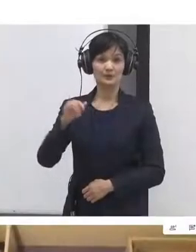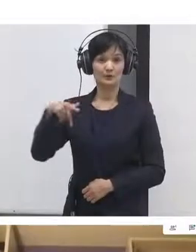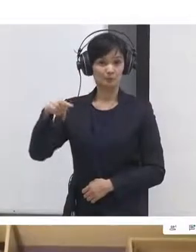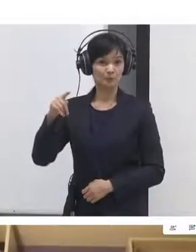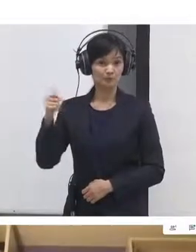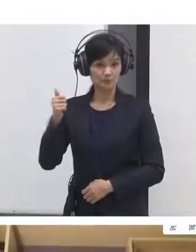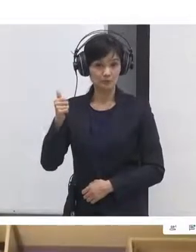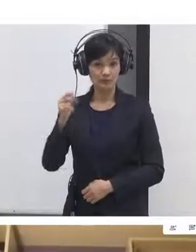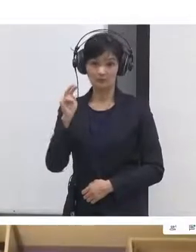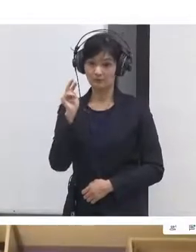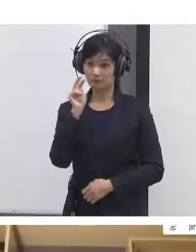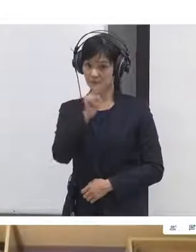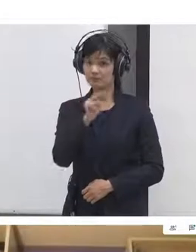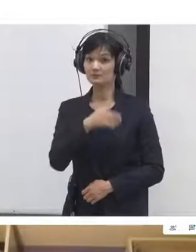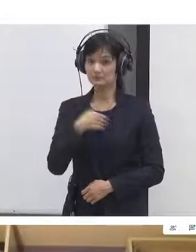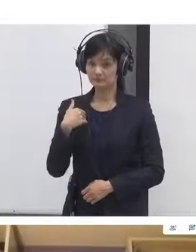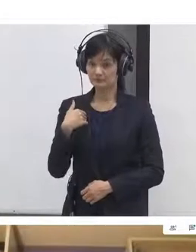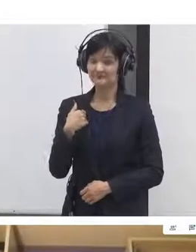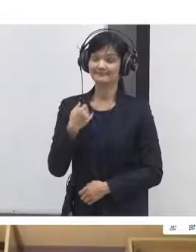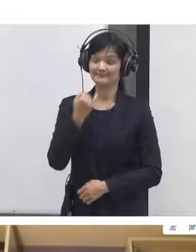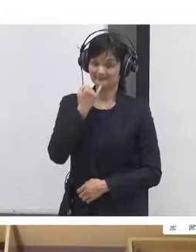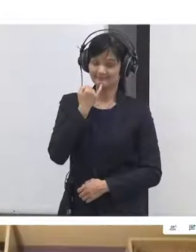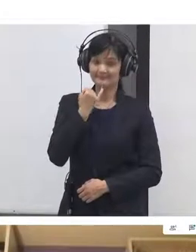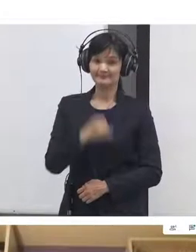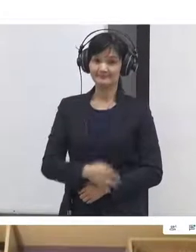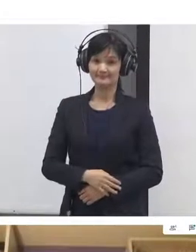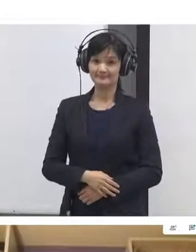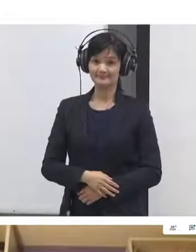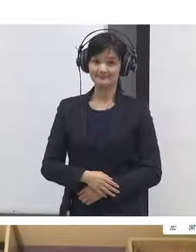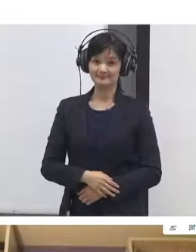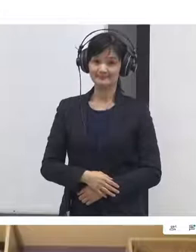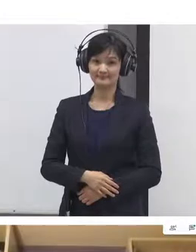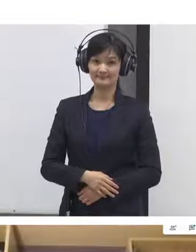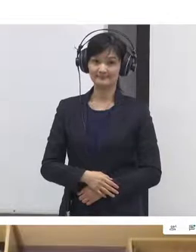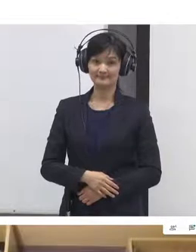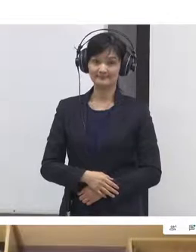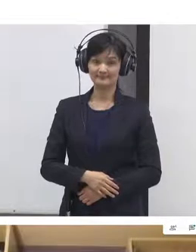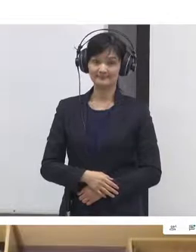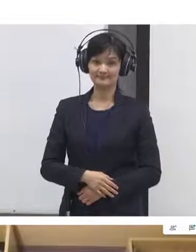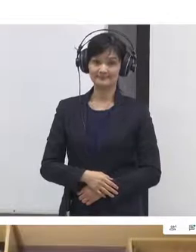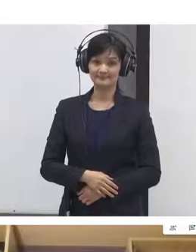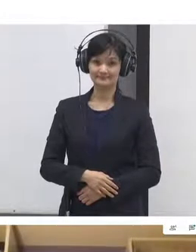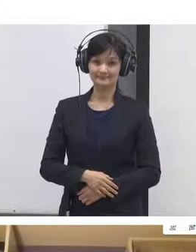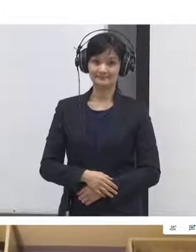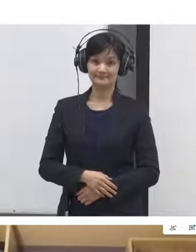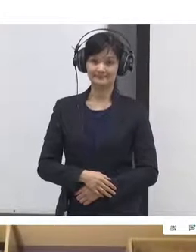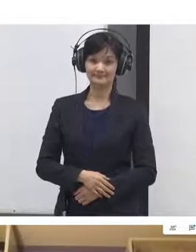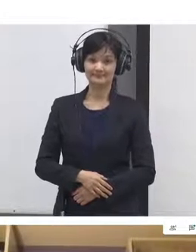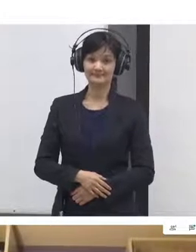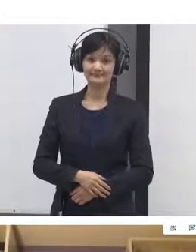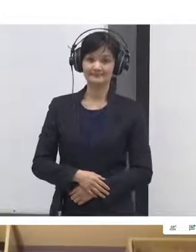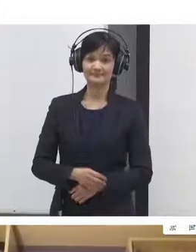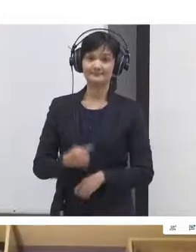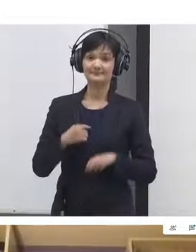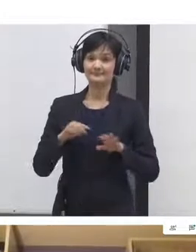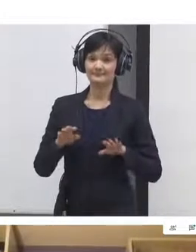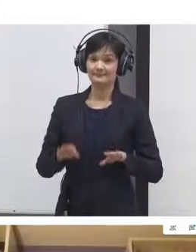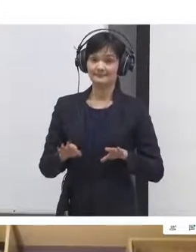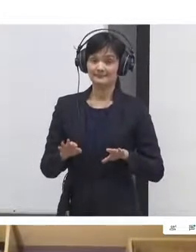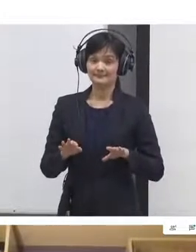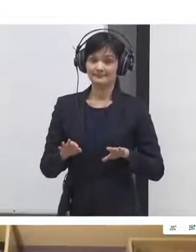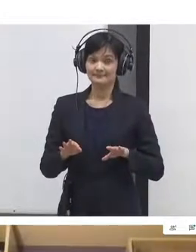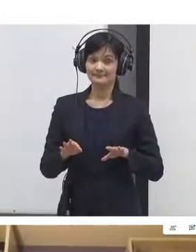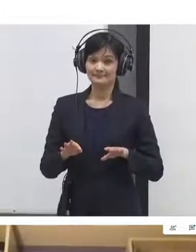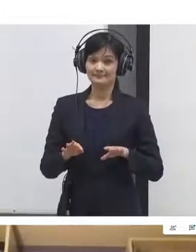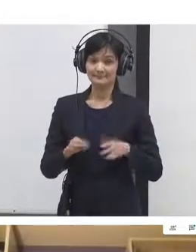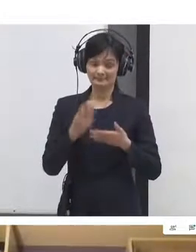yes I can see it yes okay maybe we'll come from the first question not everyone in Taiwan knows the concept of a